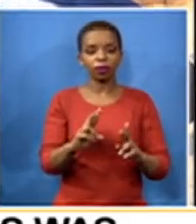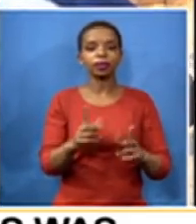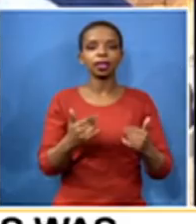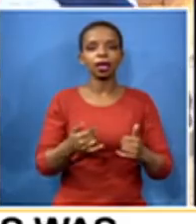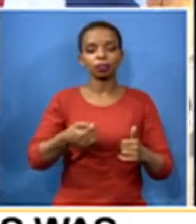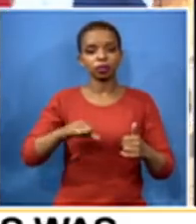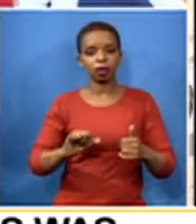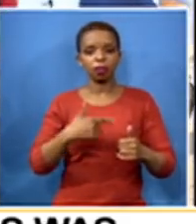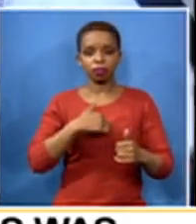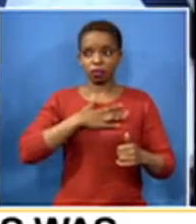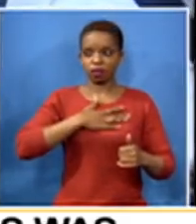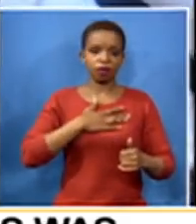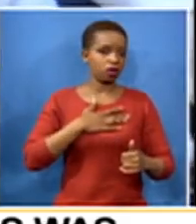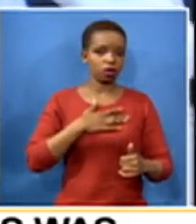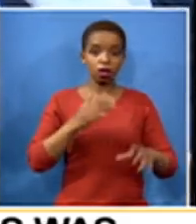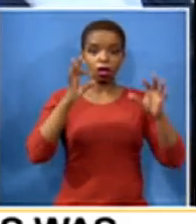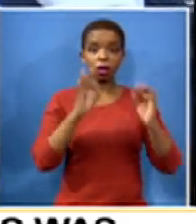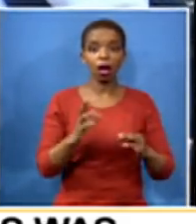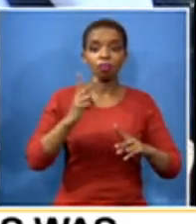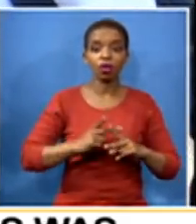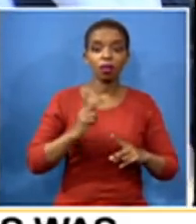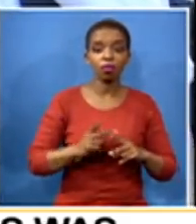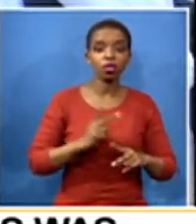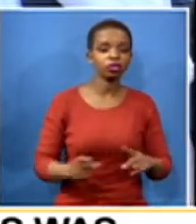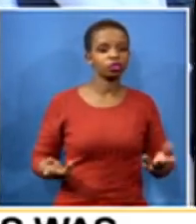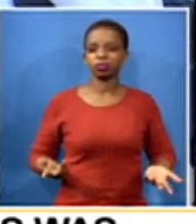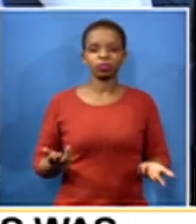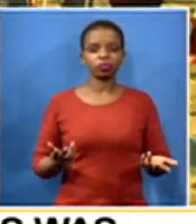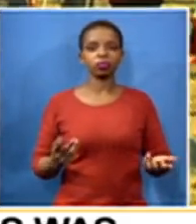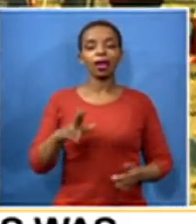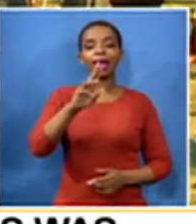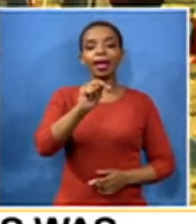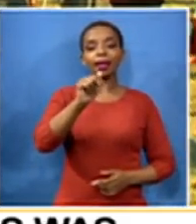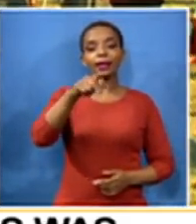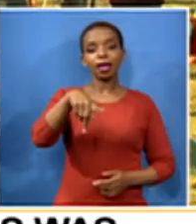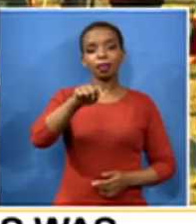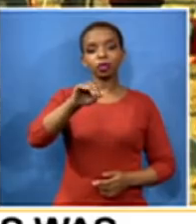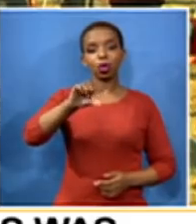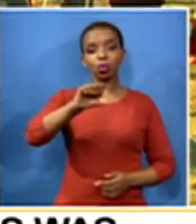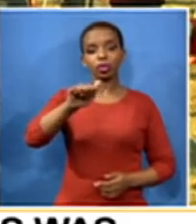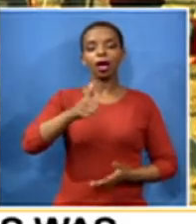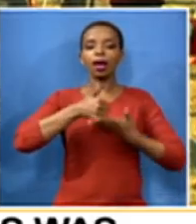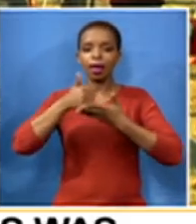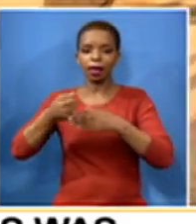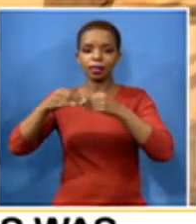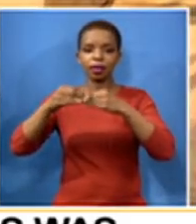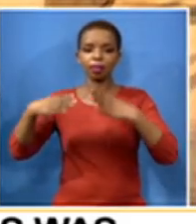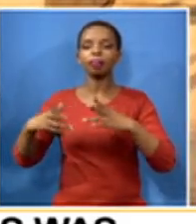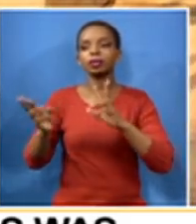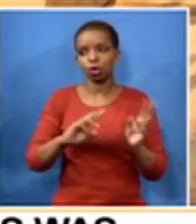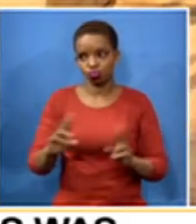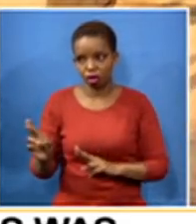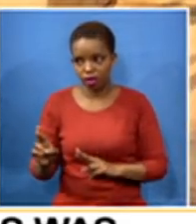preparation so naptoza is assisting its members in getting ready at the same time we have to observe and ensure